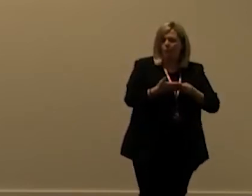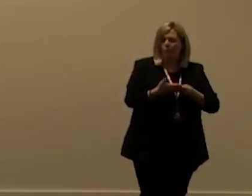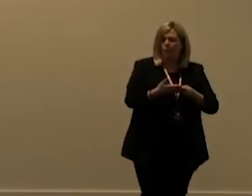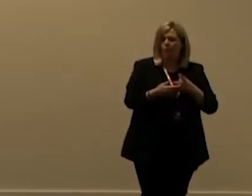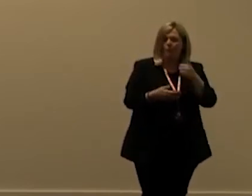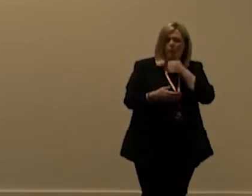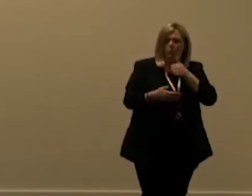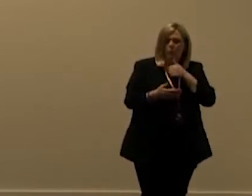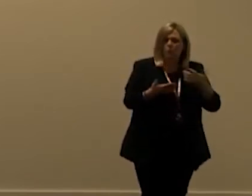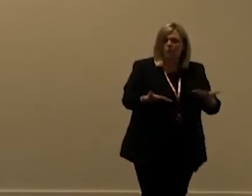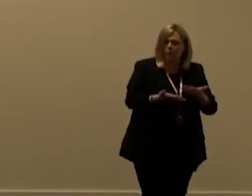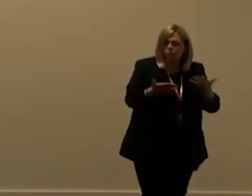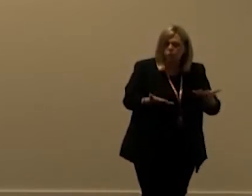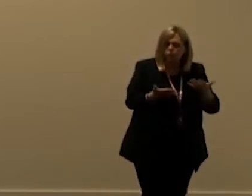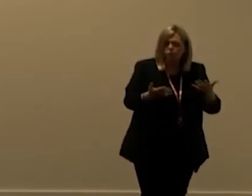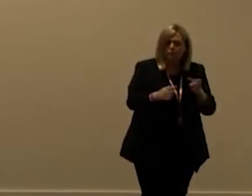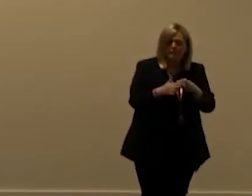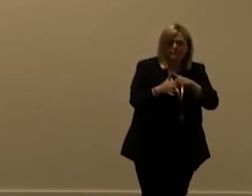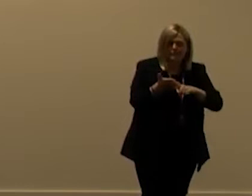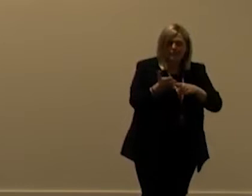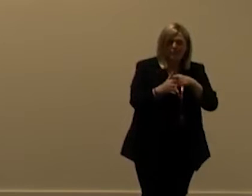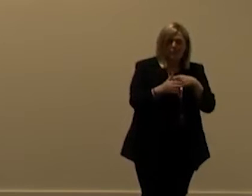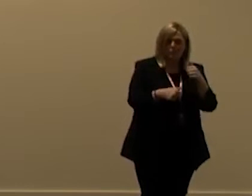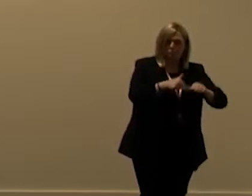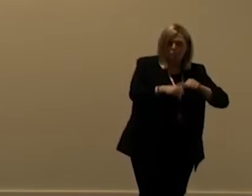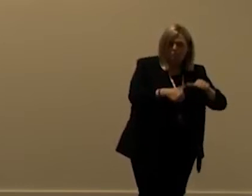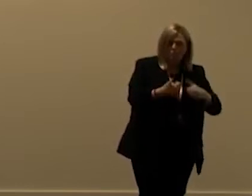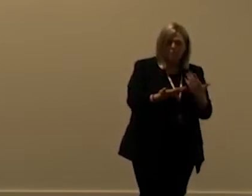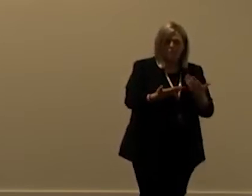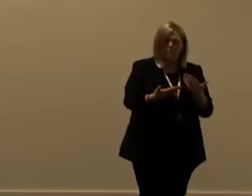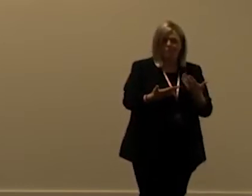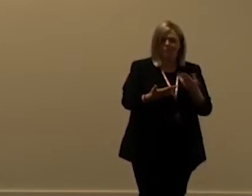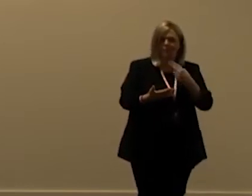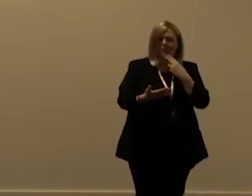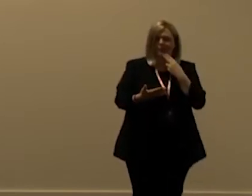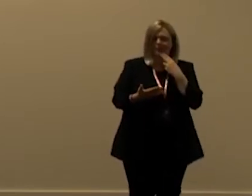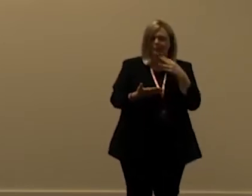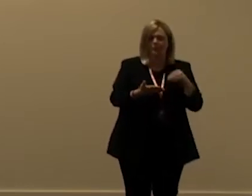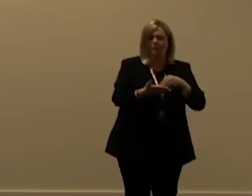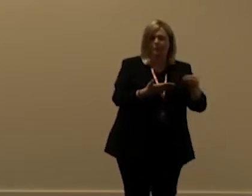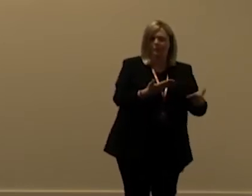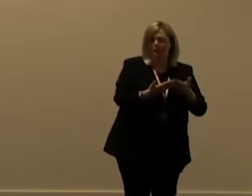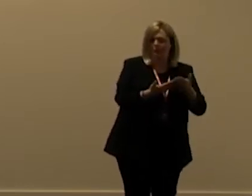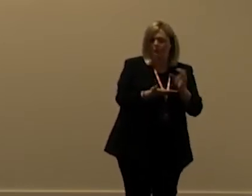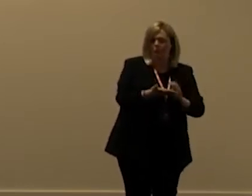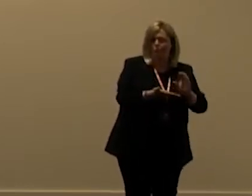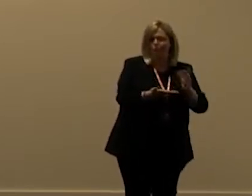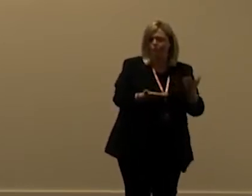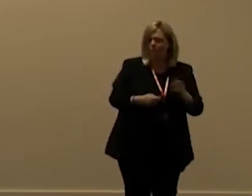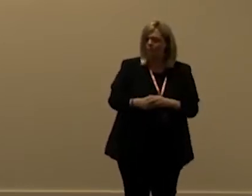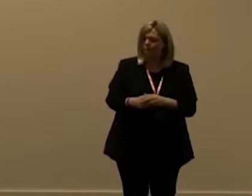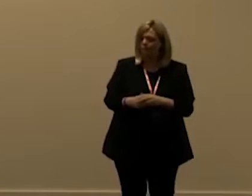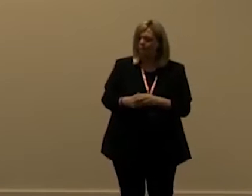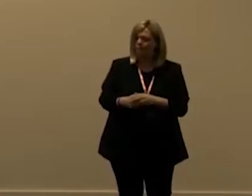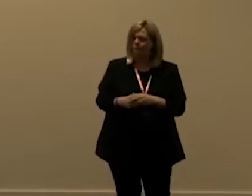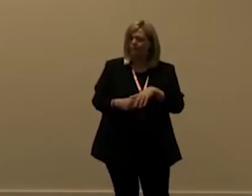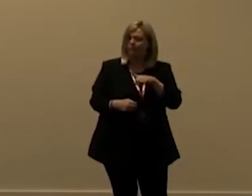traffic over time a lot of data processing usage over time they need to actually pay more for that that's that's the